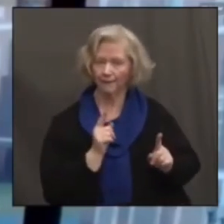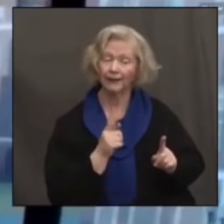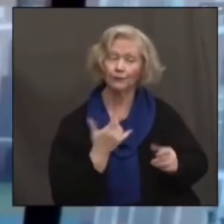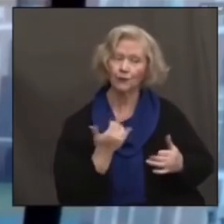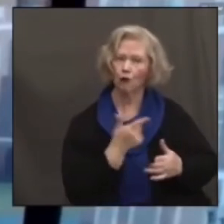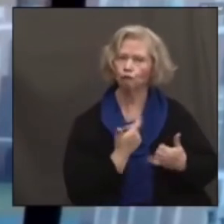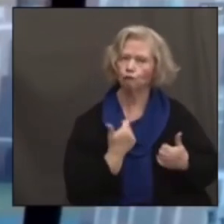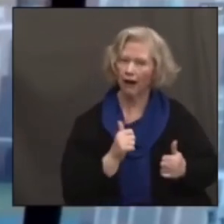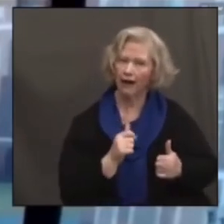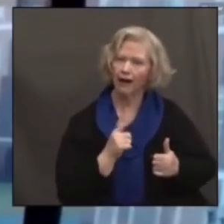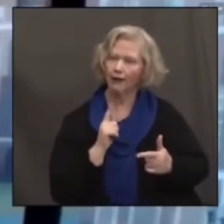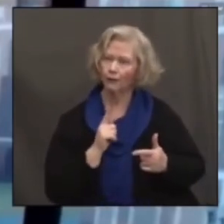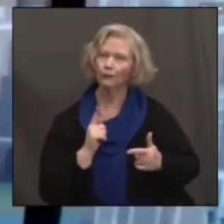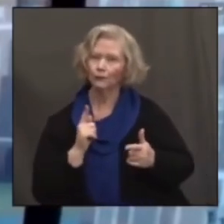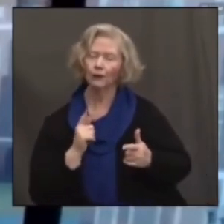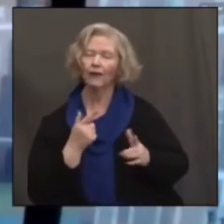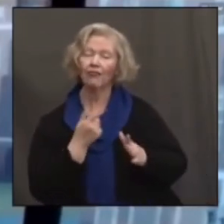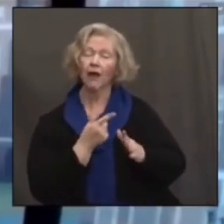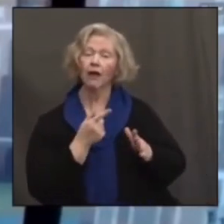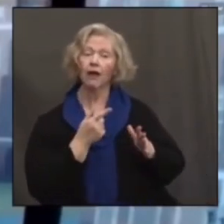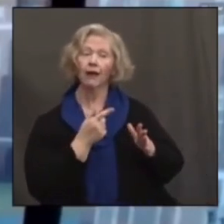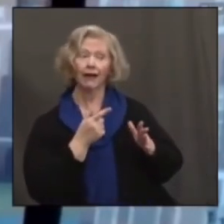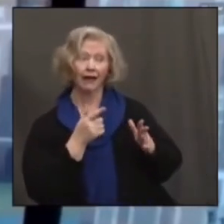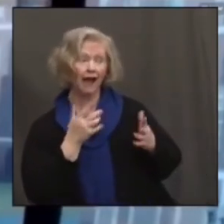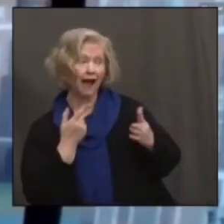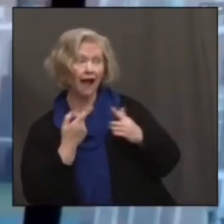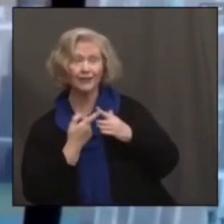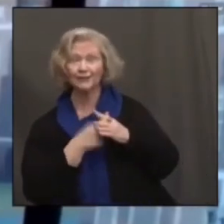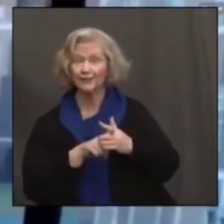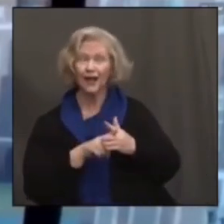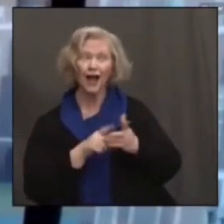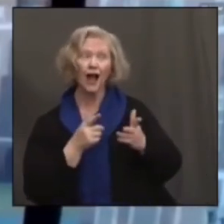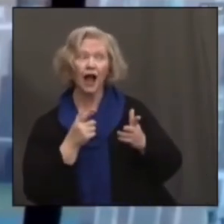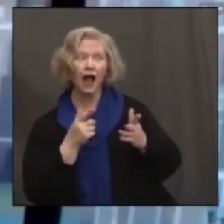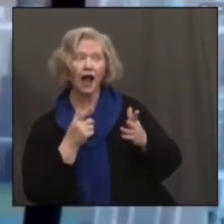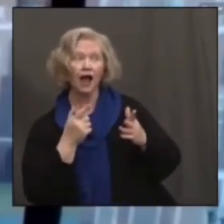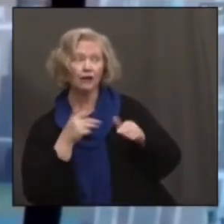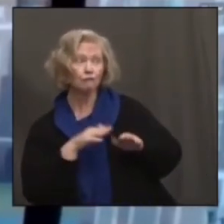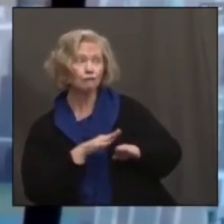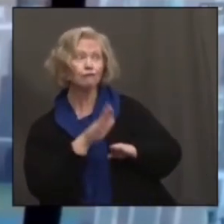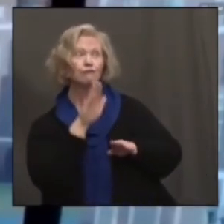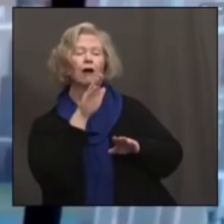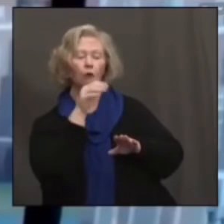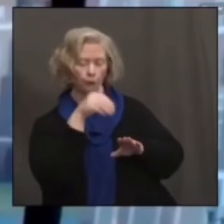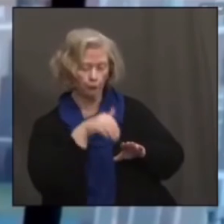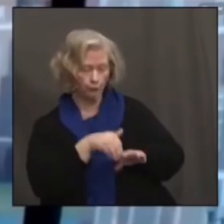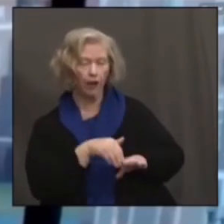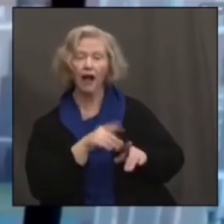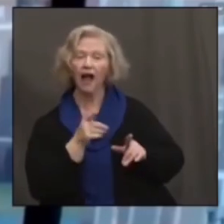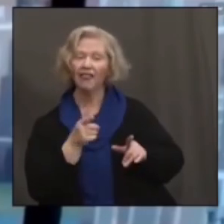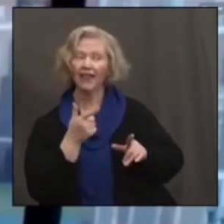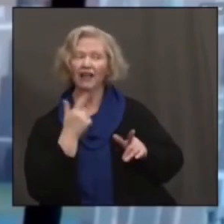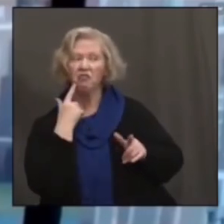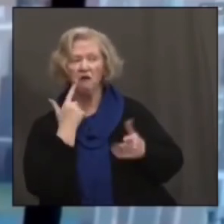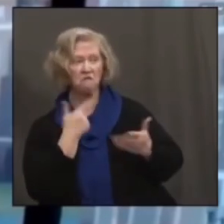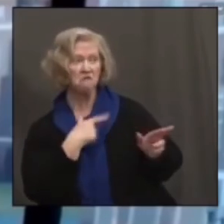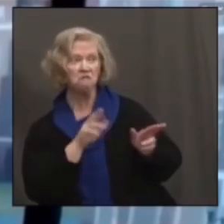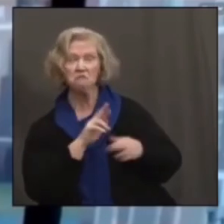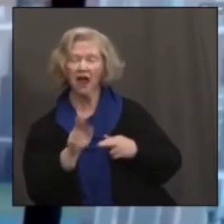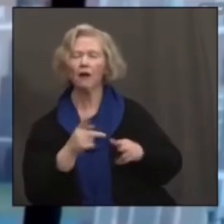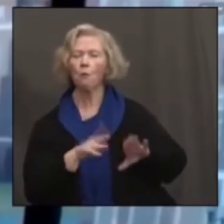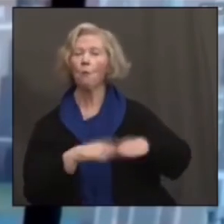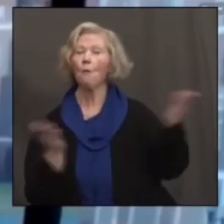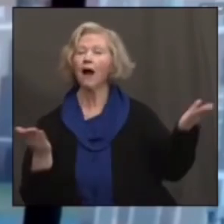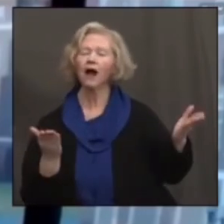catch up. They've reopened too quickly after an initial surge, you know, at the end of last year during the early winter